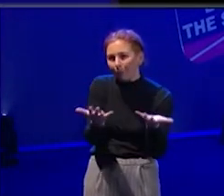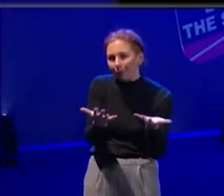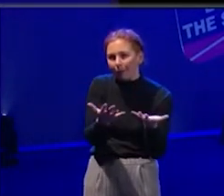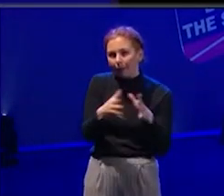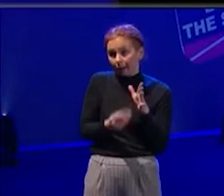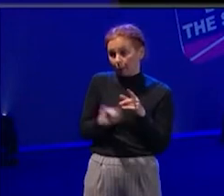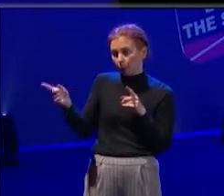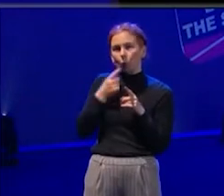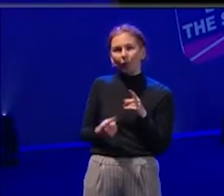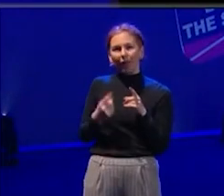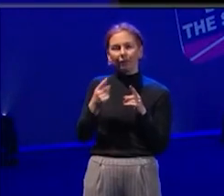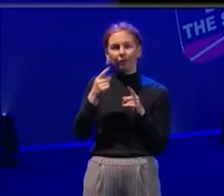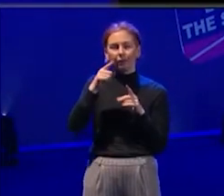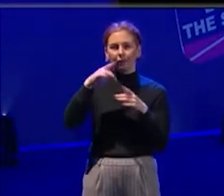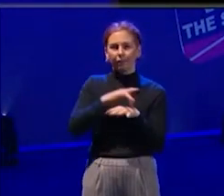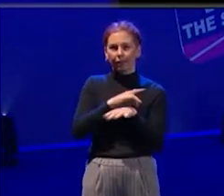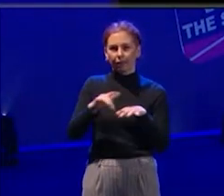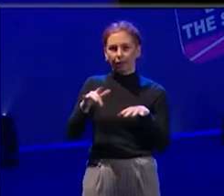trustee board. And